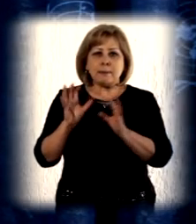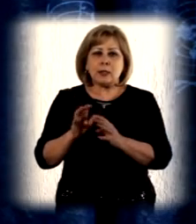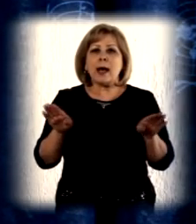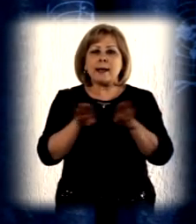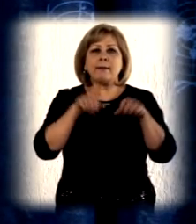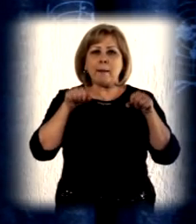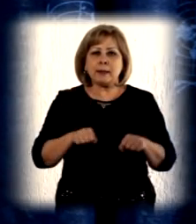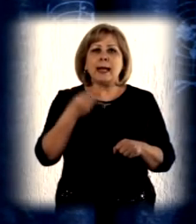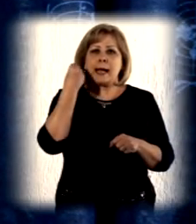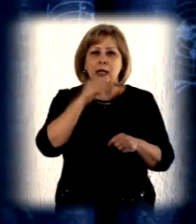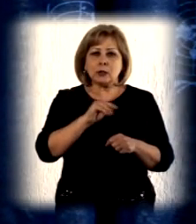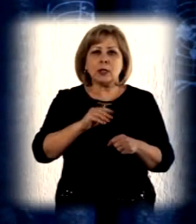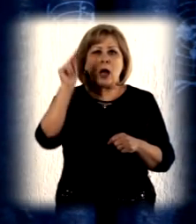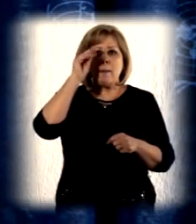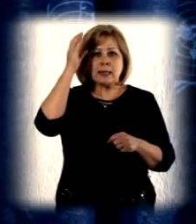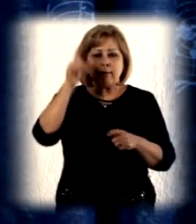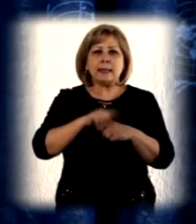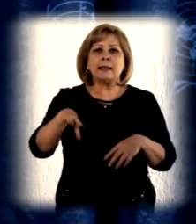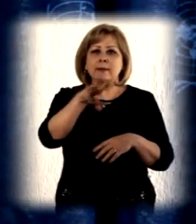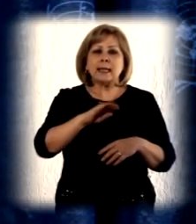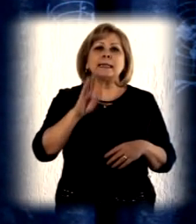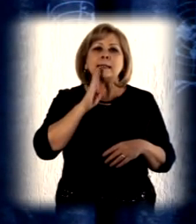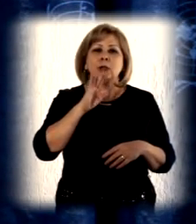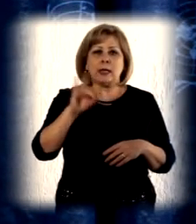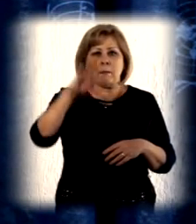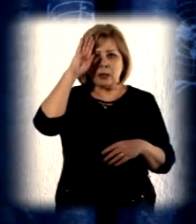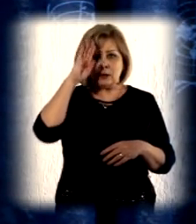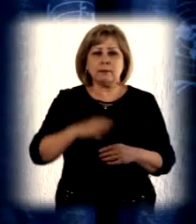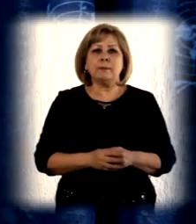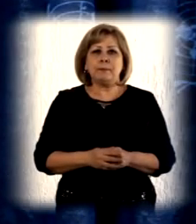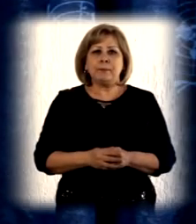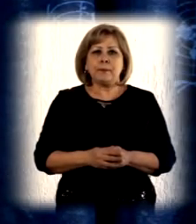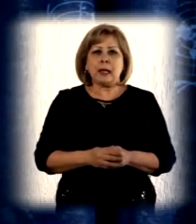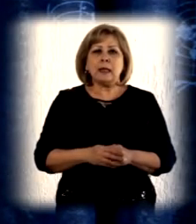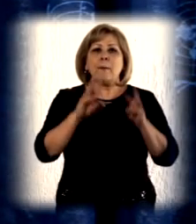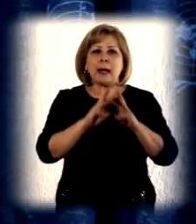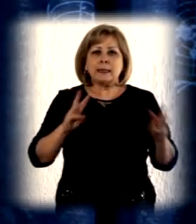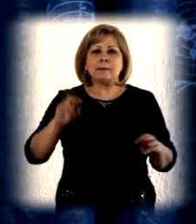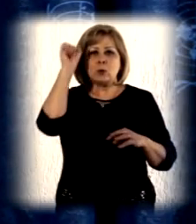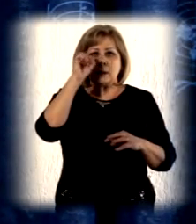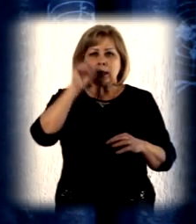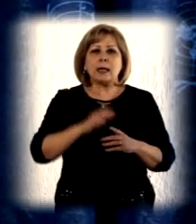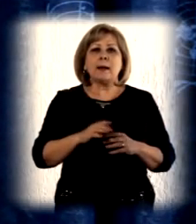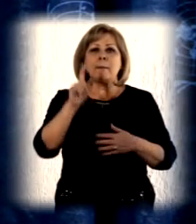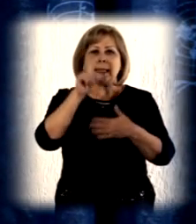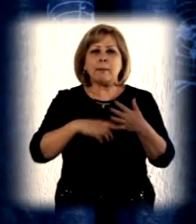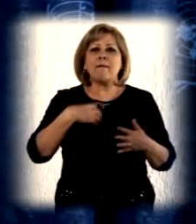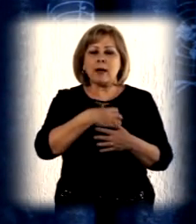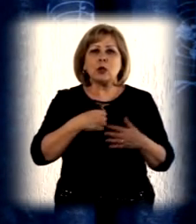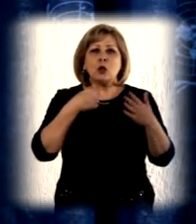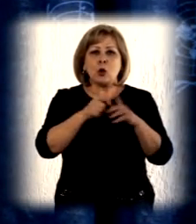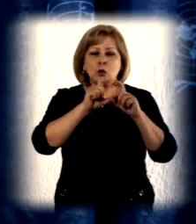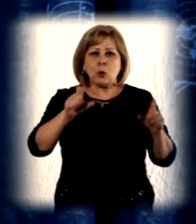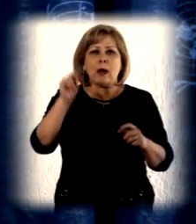for all girls and boys. The Government of Uzbekistan recognizes the importance of early childhood education